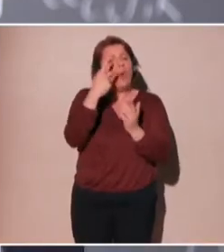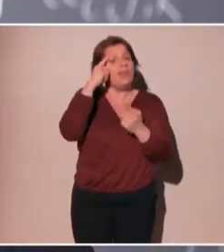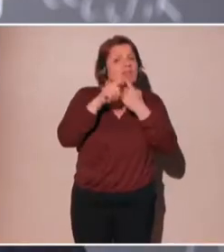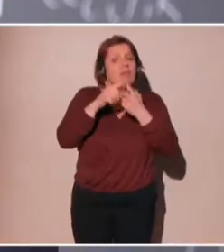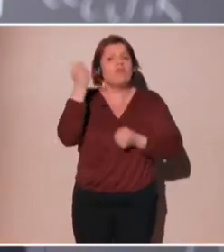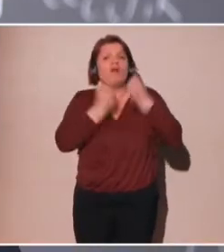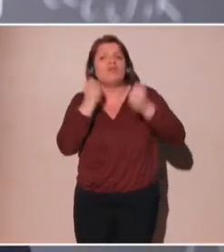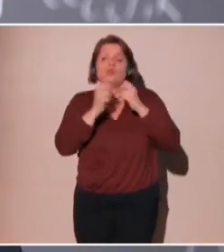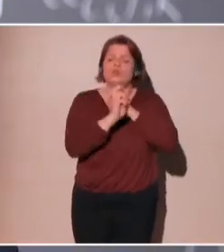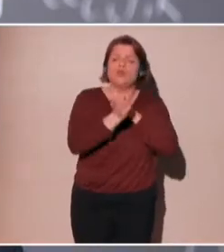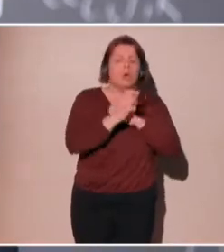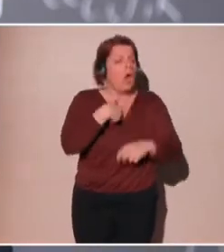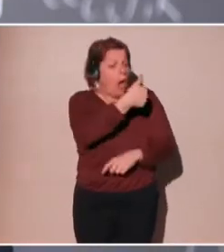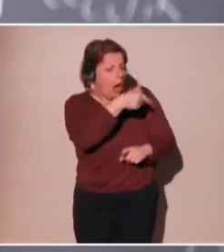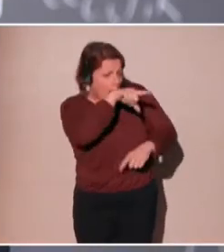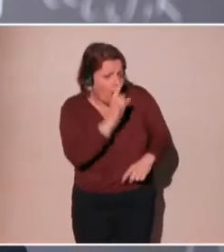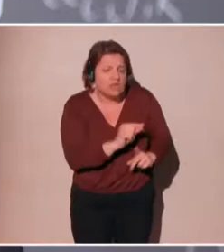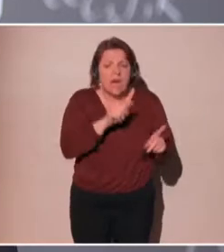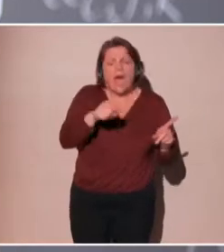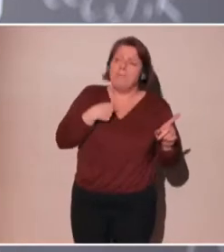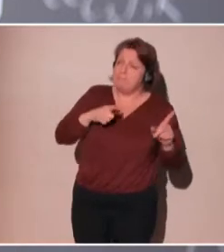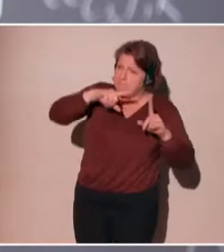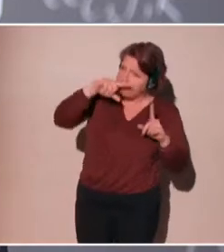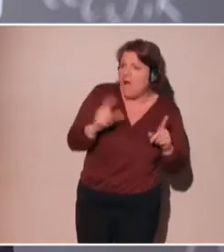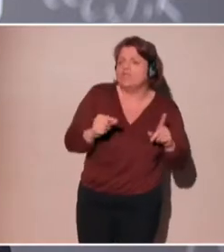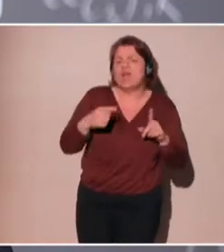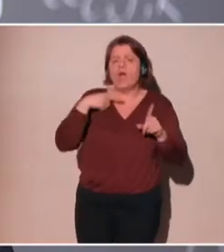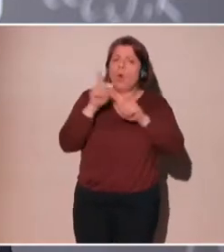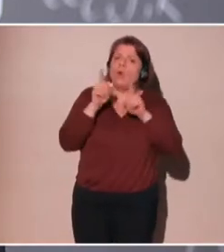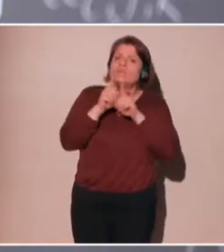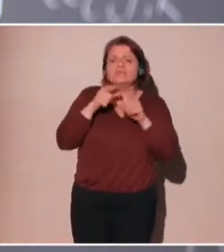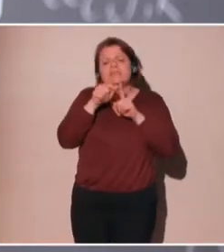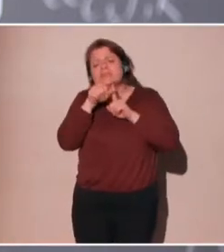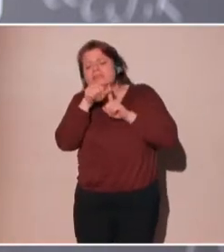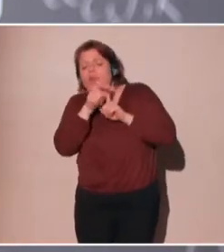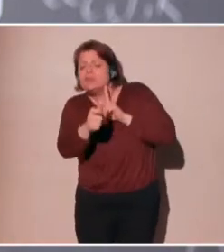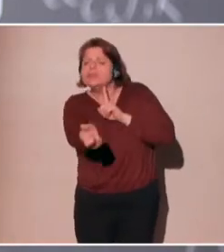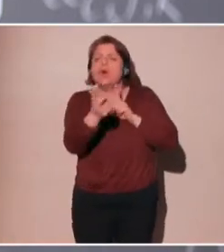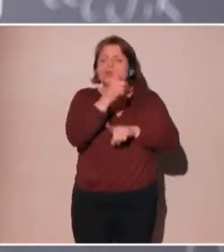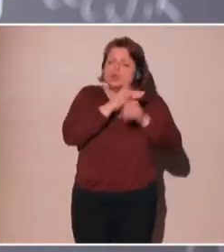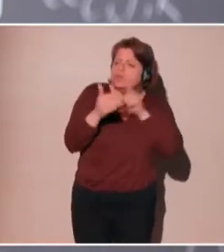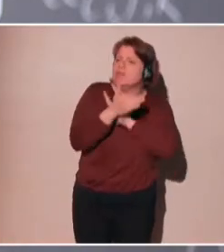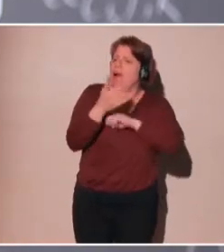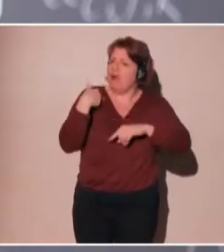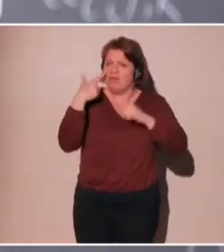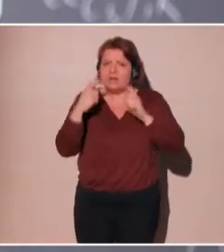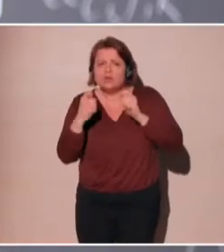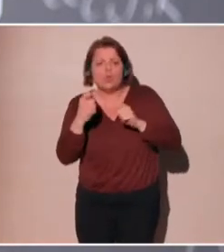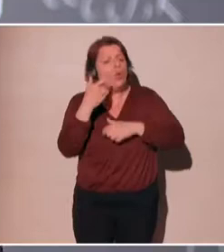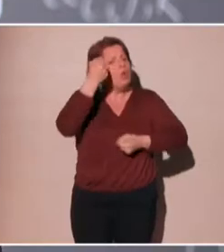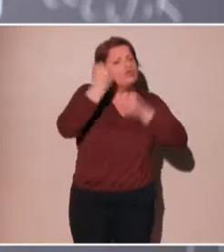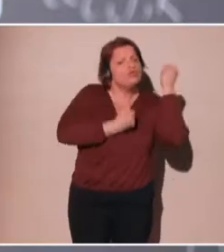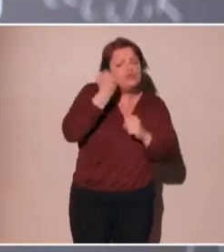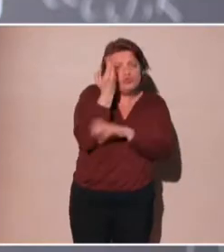three options for car hires. One will be the cheapest. One will be probably not that